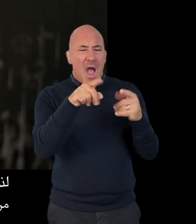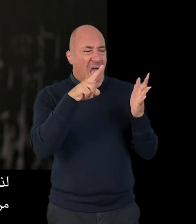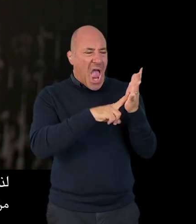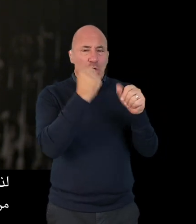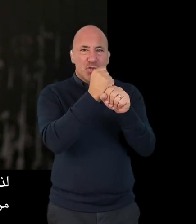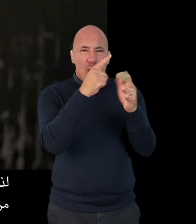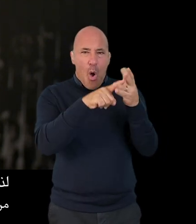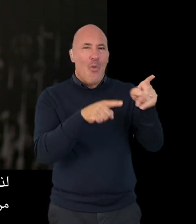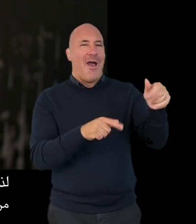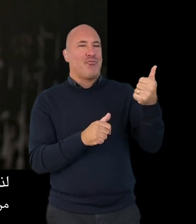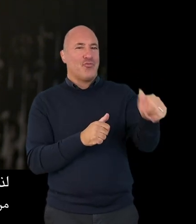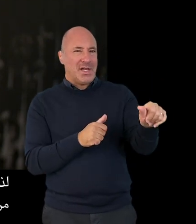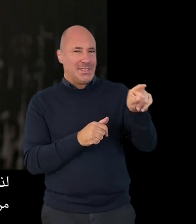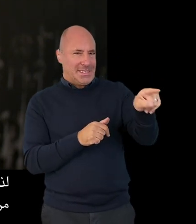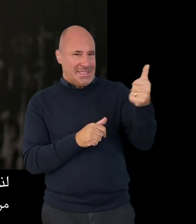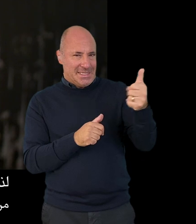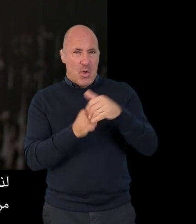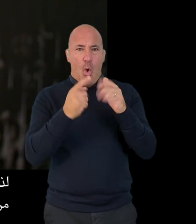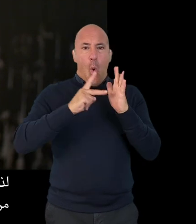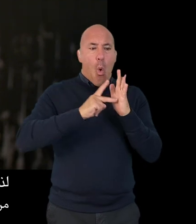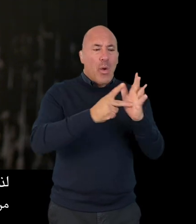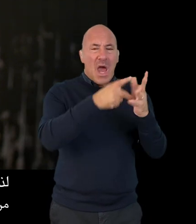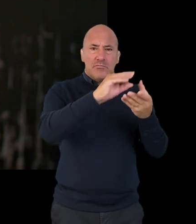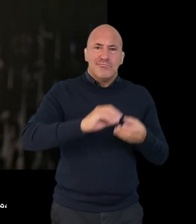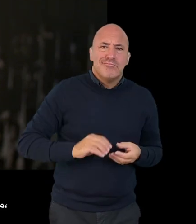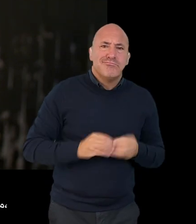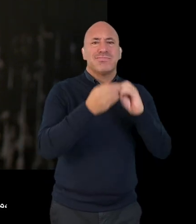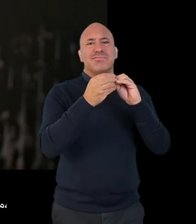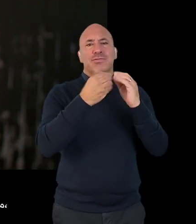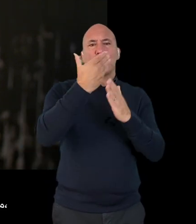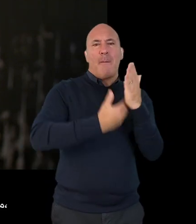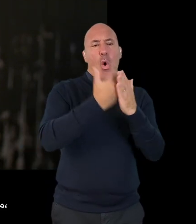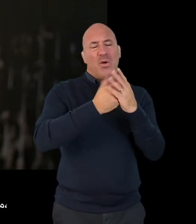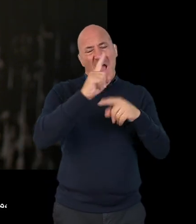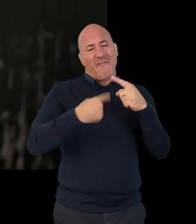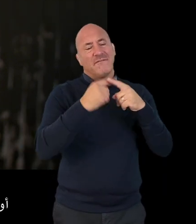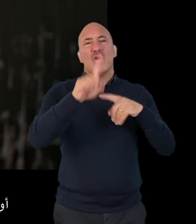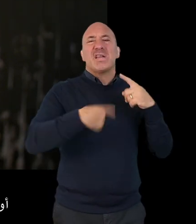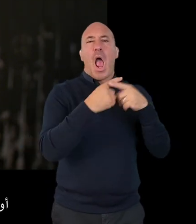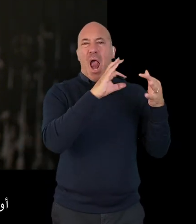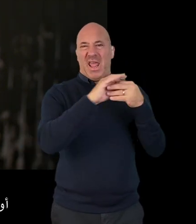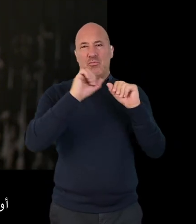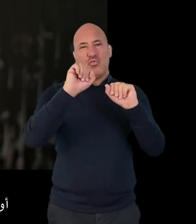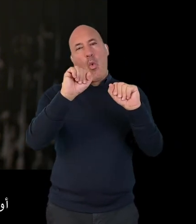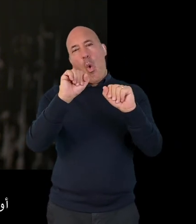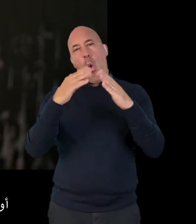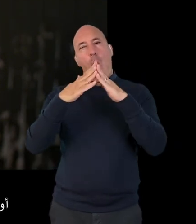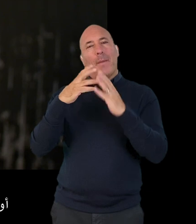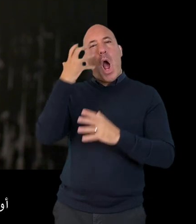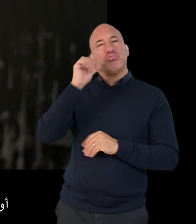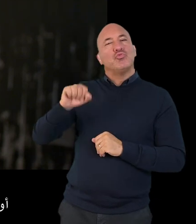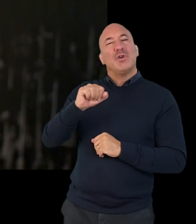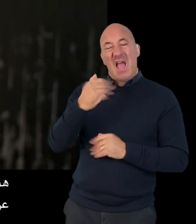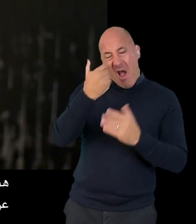should select documents from reliable objective sources like NGOs for example or other organizations that produce